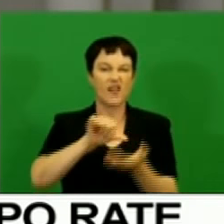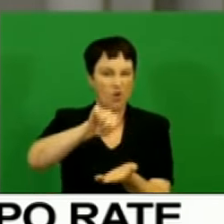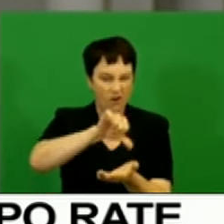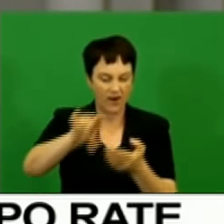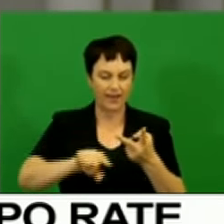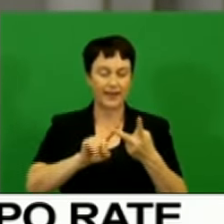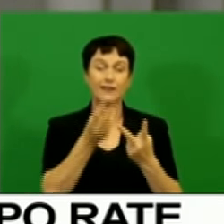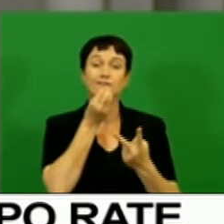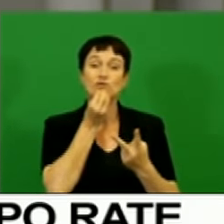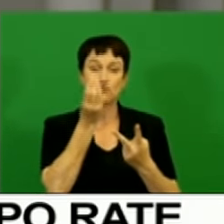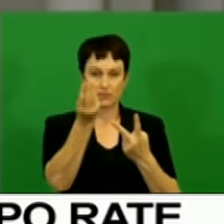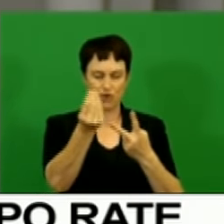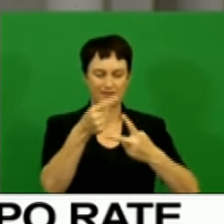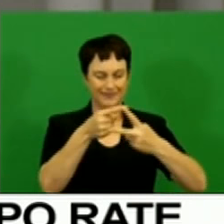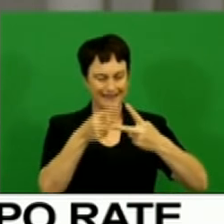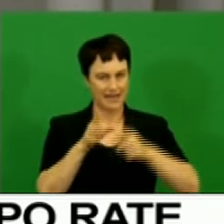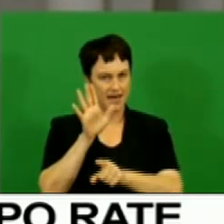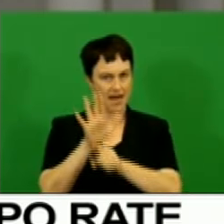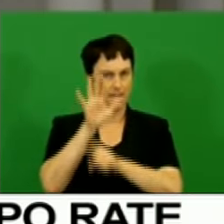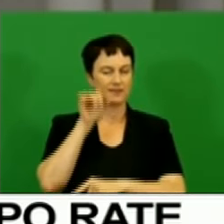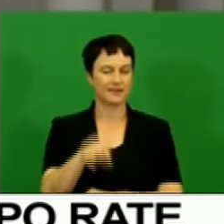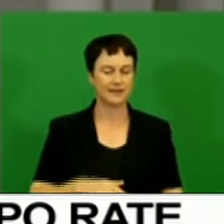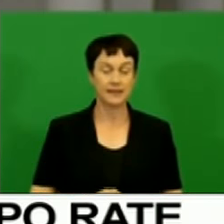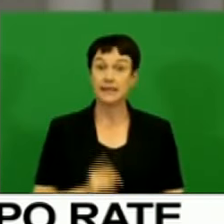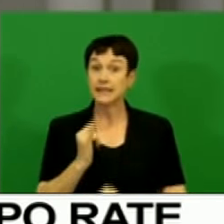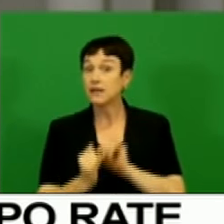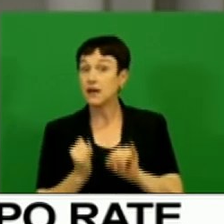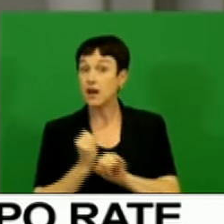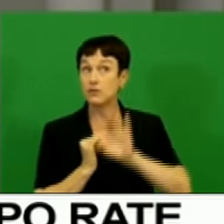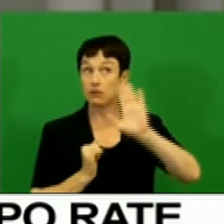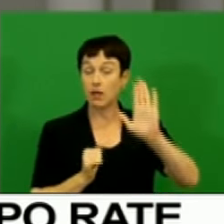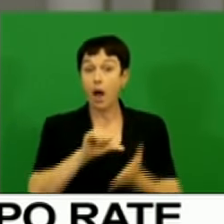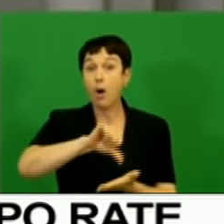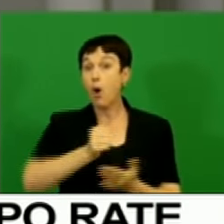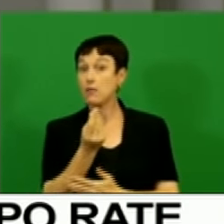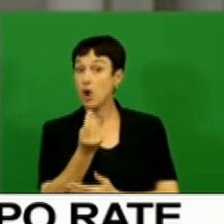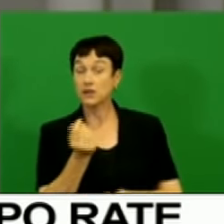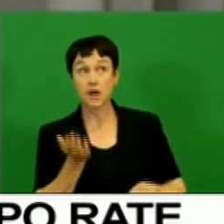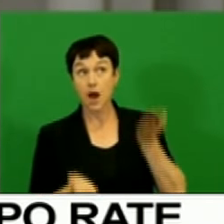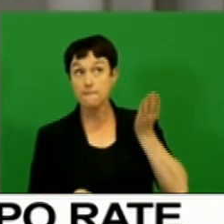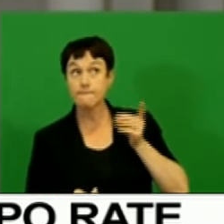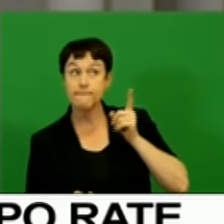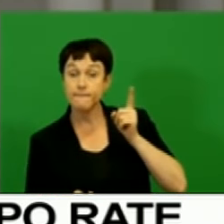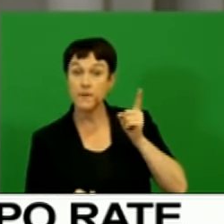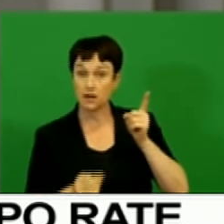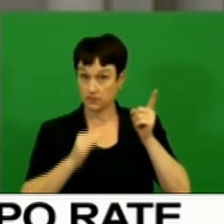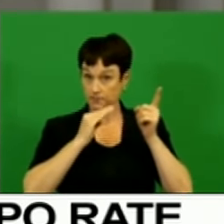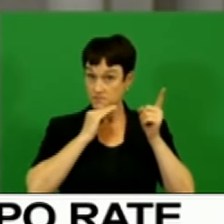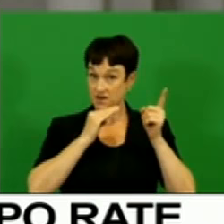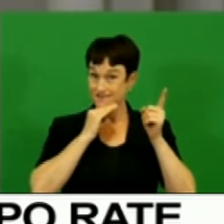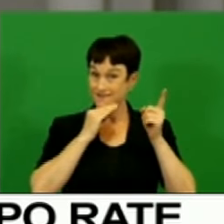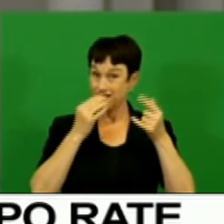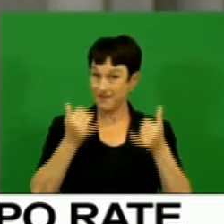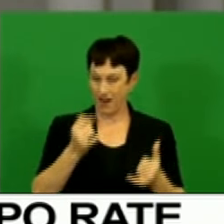prices. The increase in the international oil price is not expected to be a start of a new